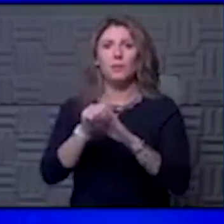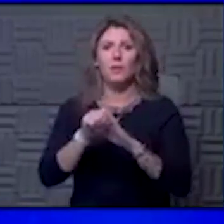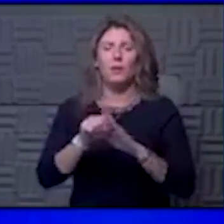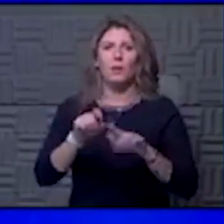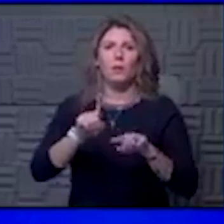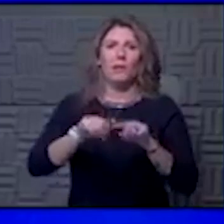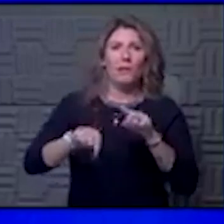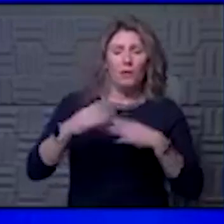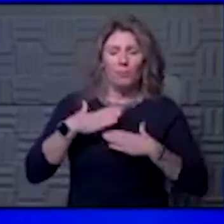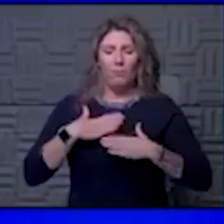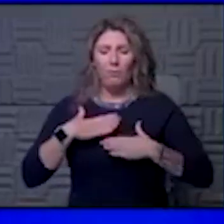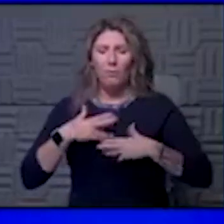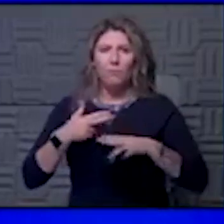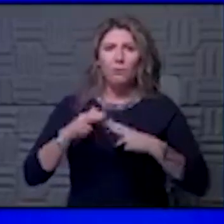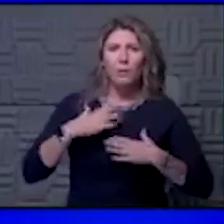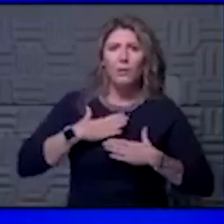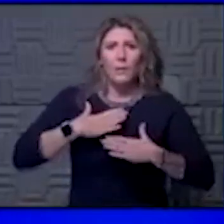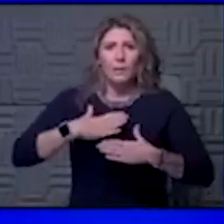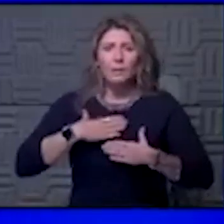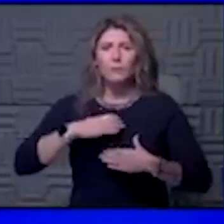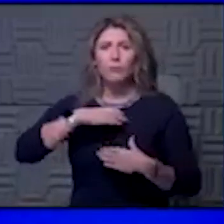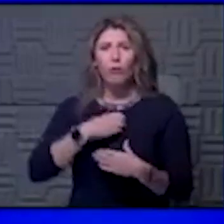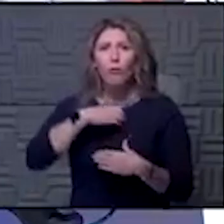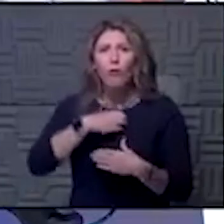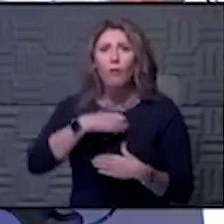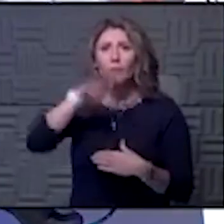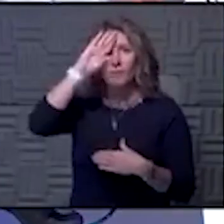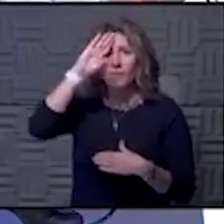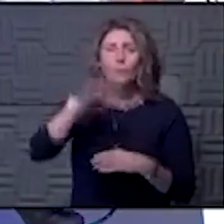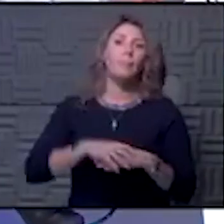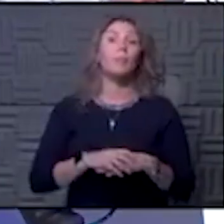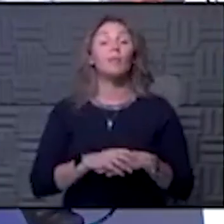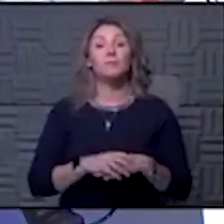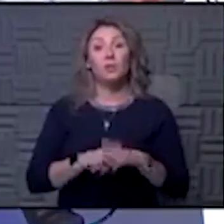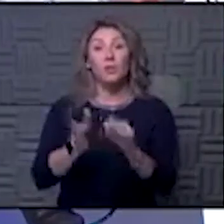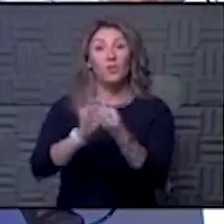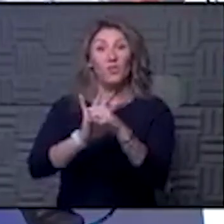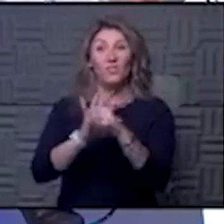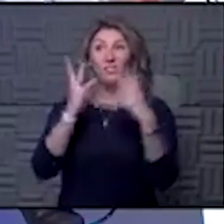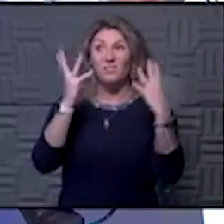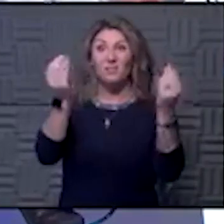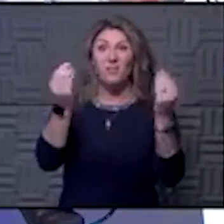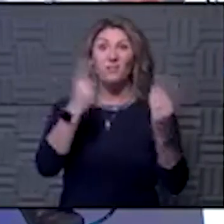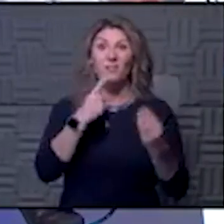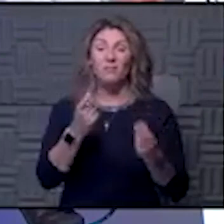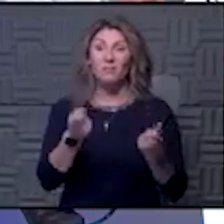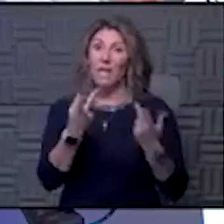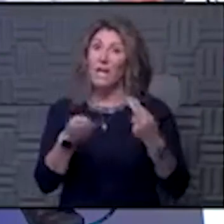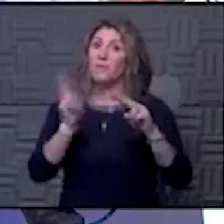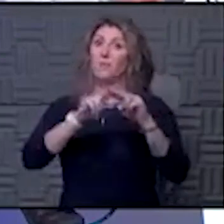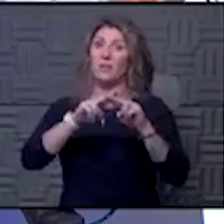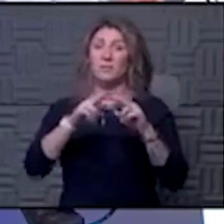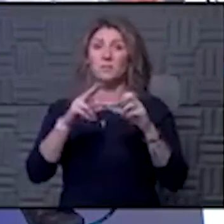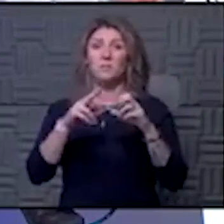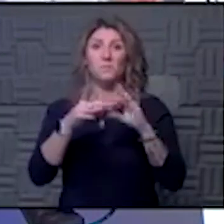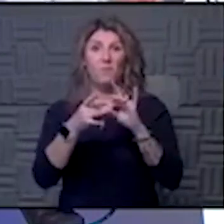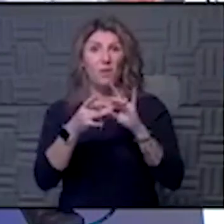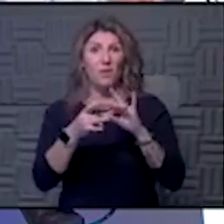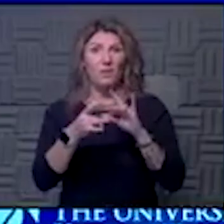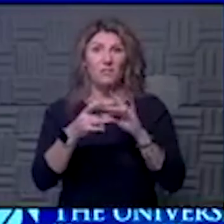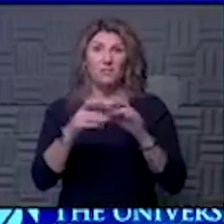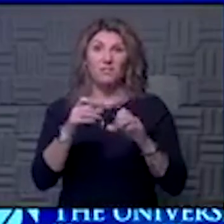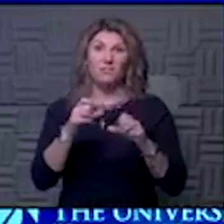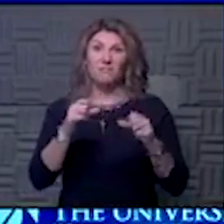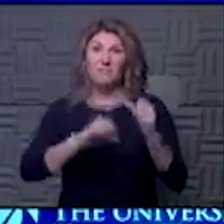and feeling bad. So it ran the gambit this weekend. So COVID's out there and we're seeing a lot of rises about the statistics every day.